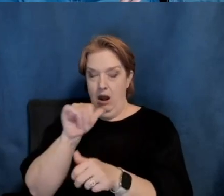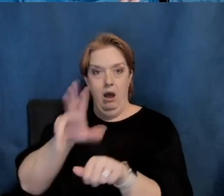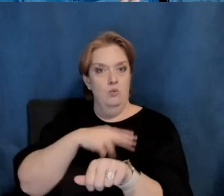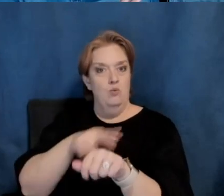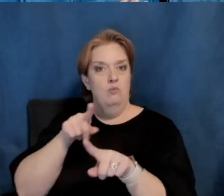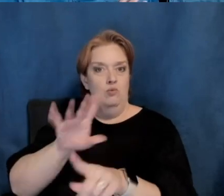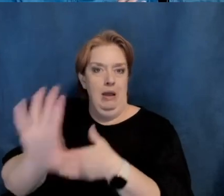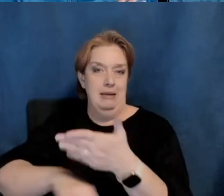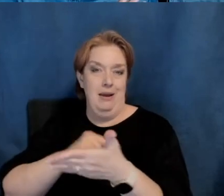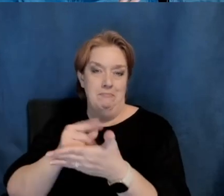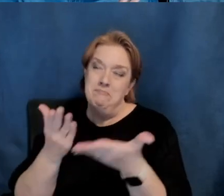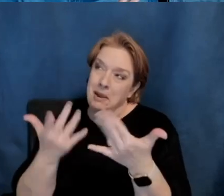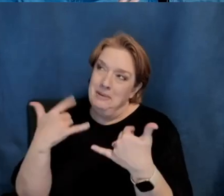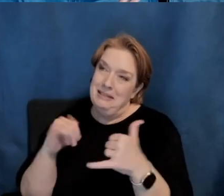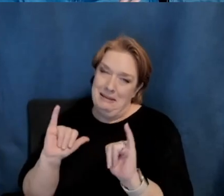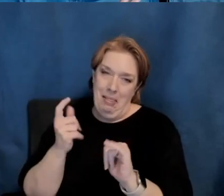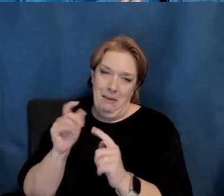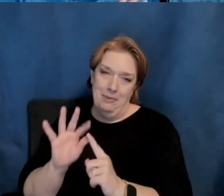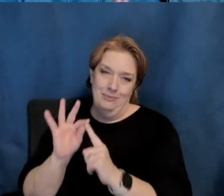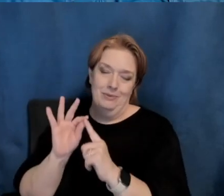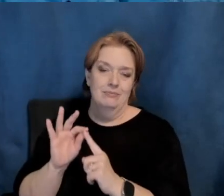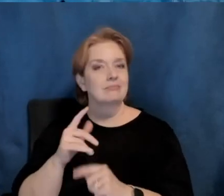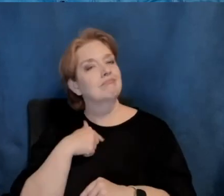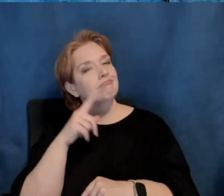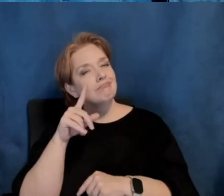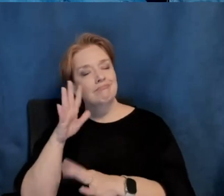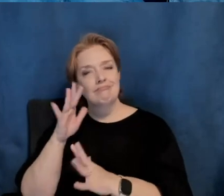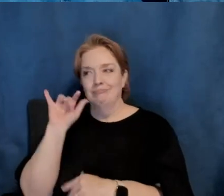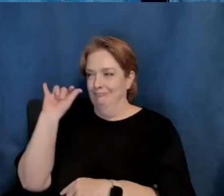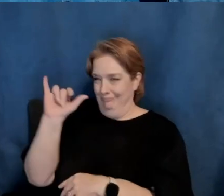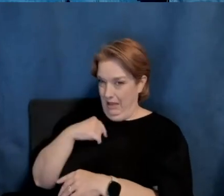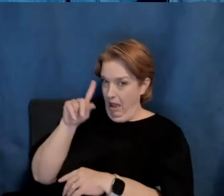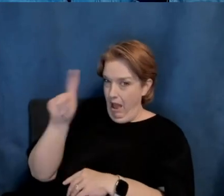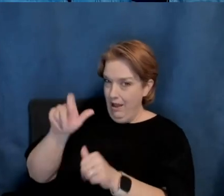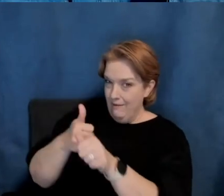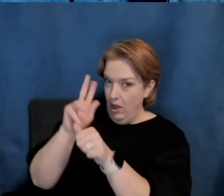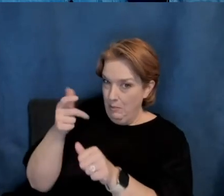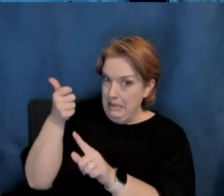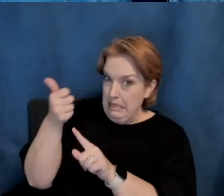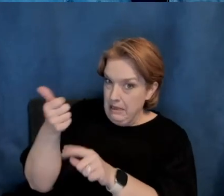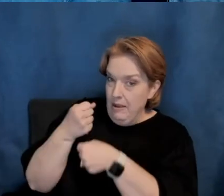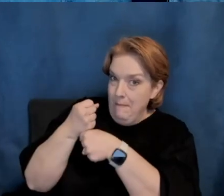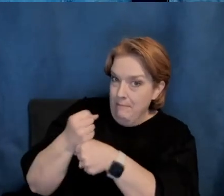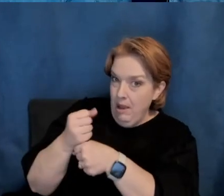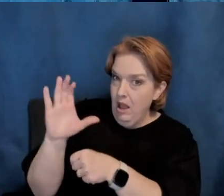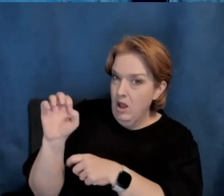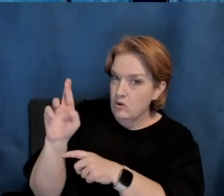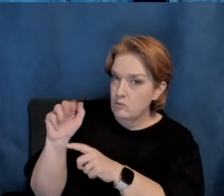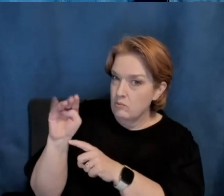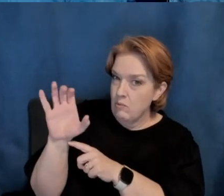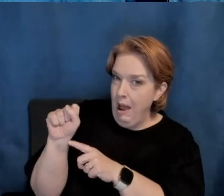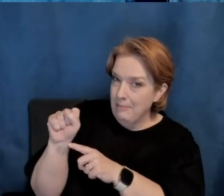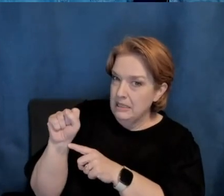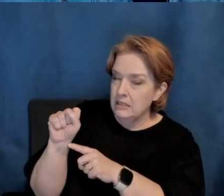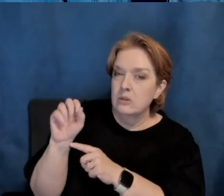That's amazing. So I guess follow-up question on that, did he, um, did he do some ceramics as part of kind of his exploratory practice or